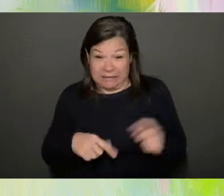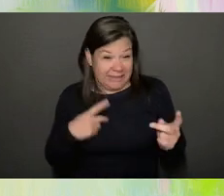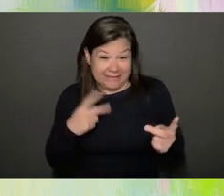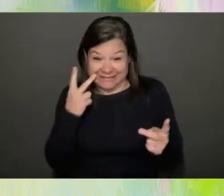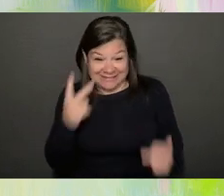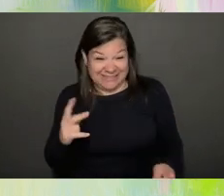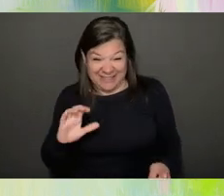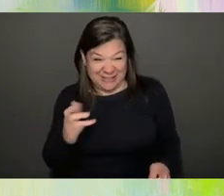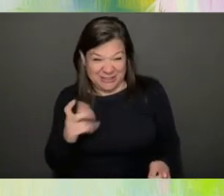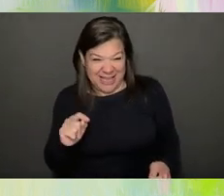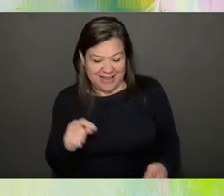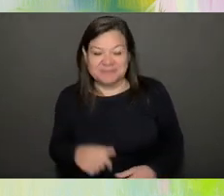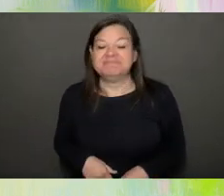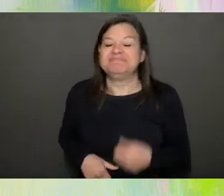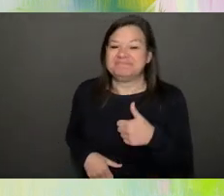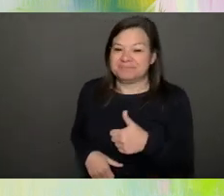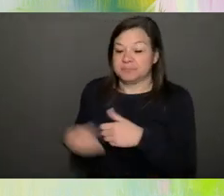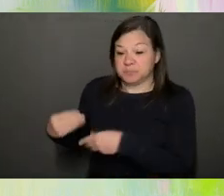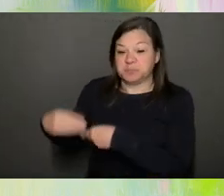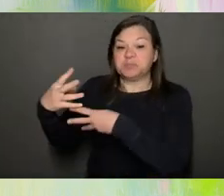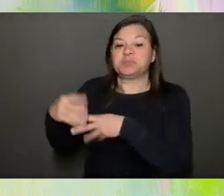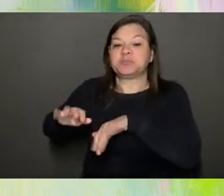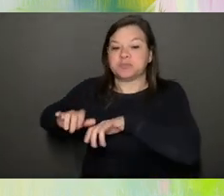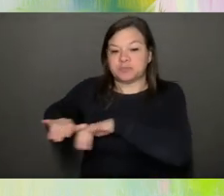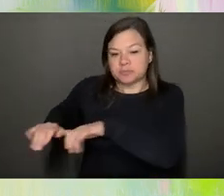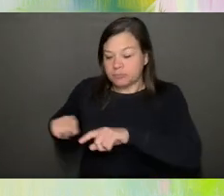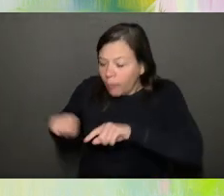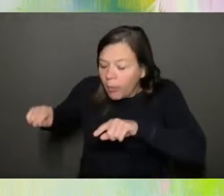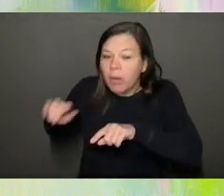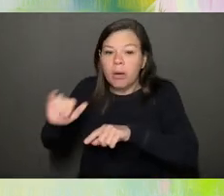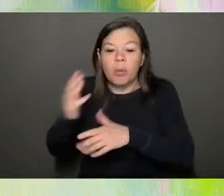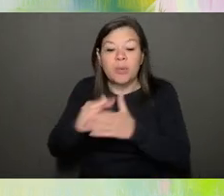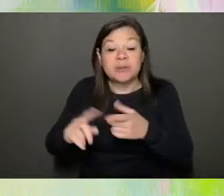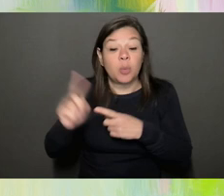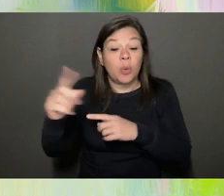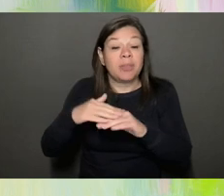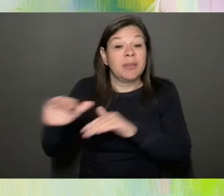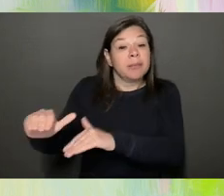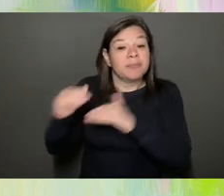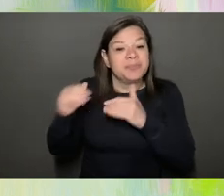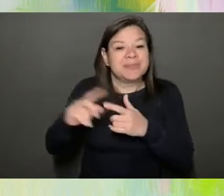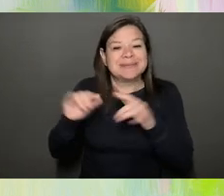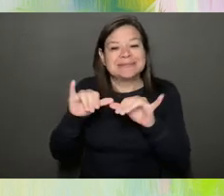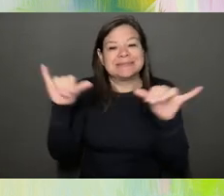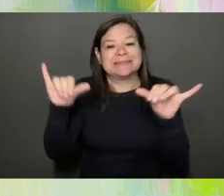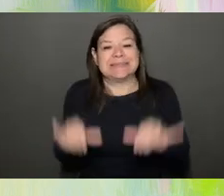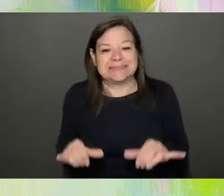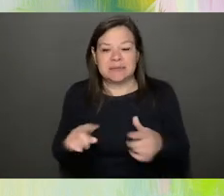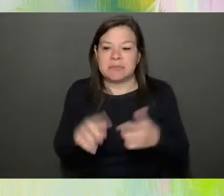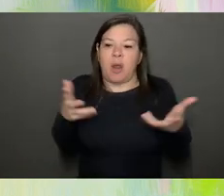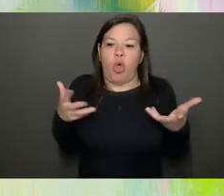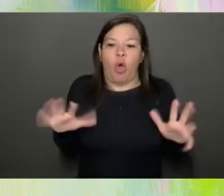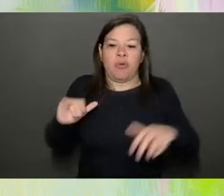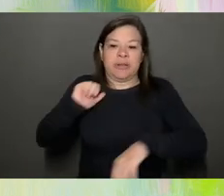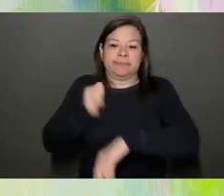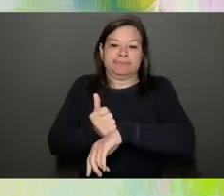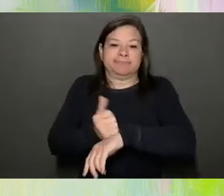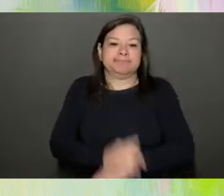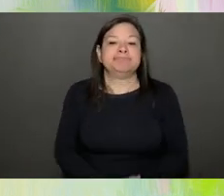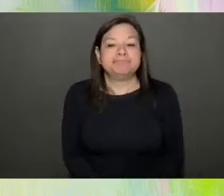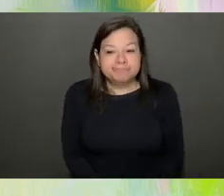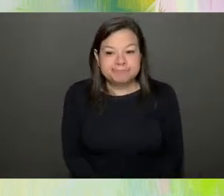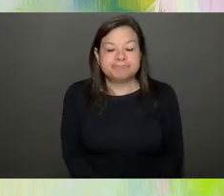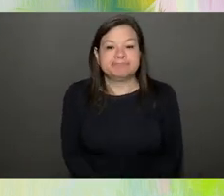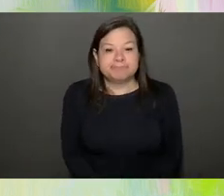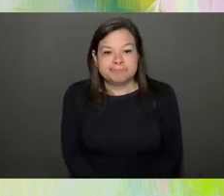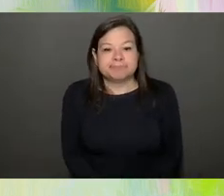So there's a person that wrote one thing that's holding them back is the systems that are already in place. So what kind of